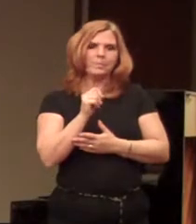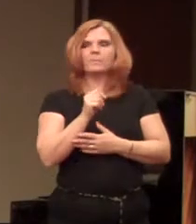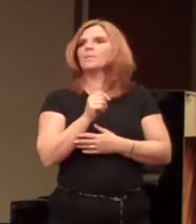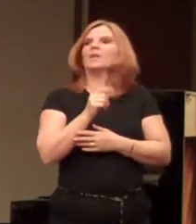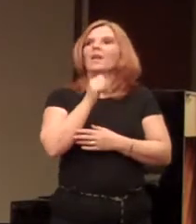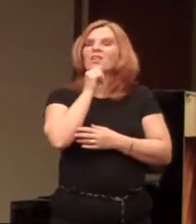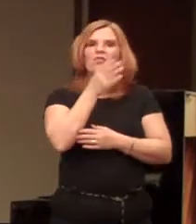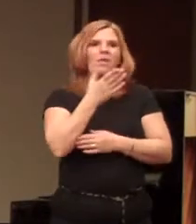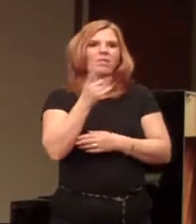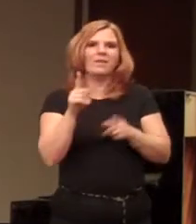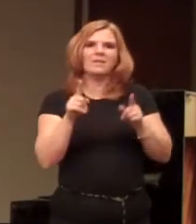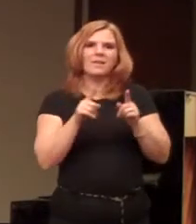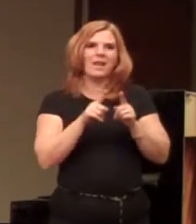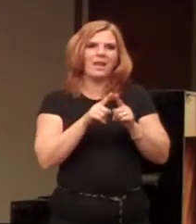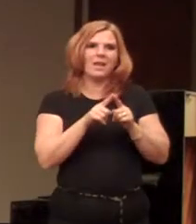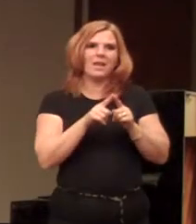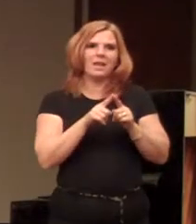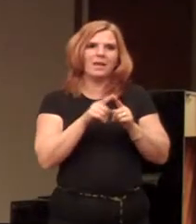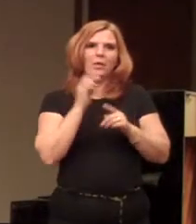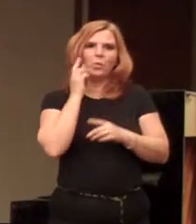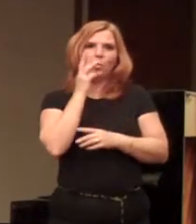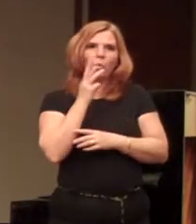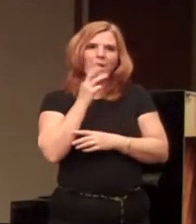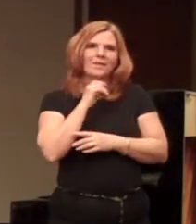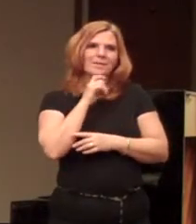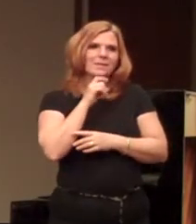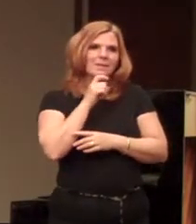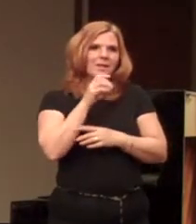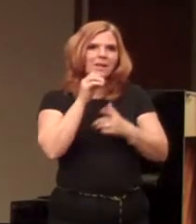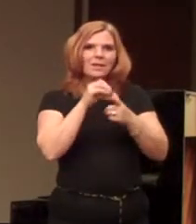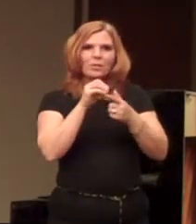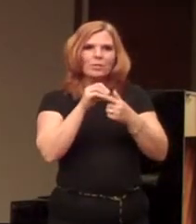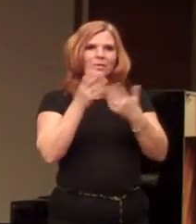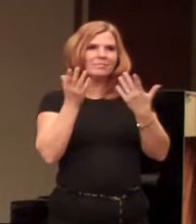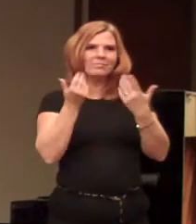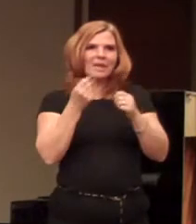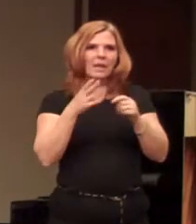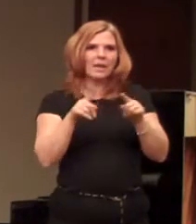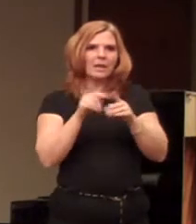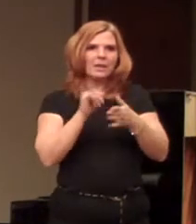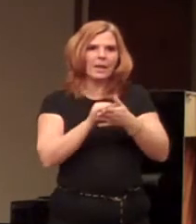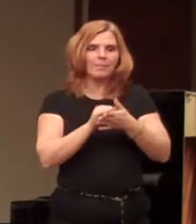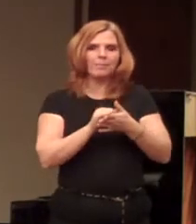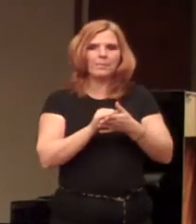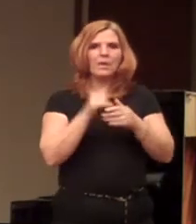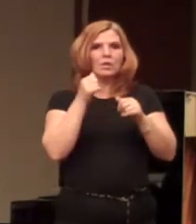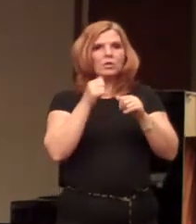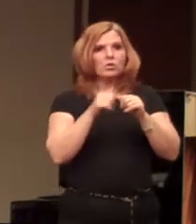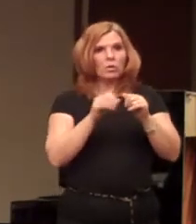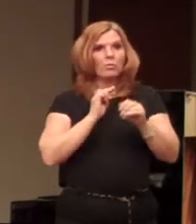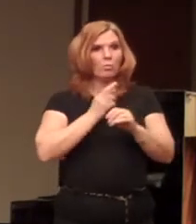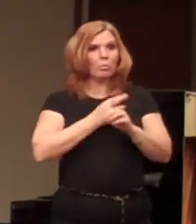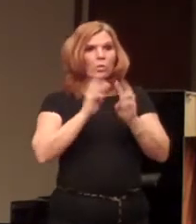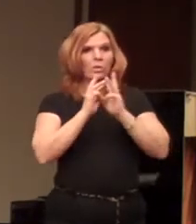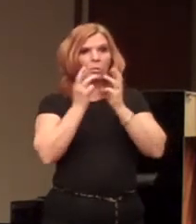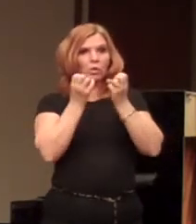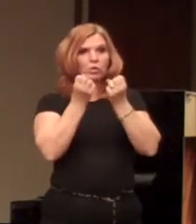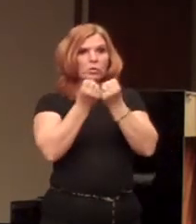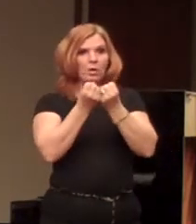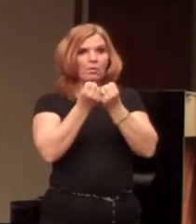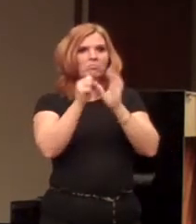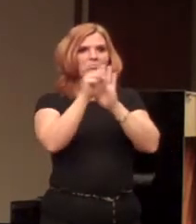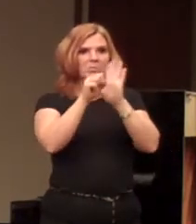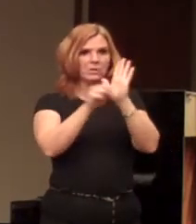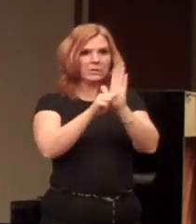okay? Not things like Wheeling Steel or so on. So, we're the workshop of the world. We've been a state